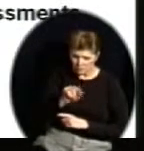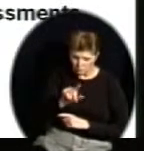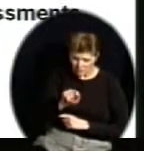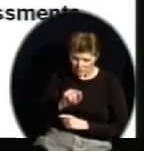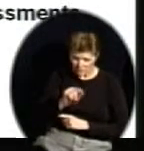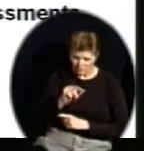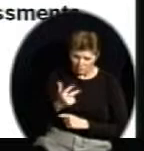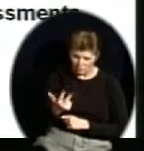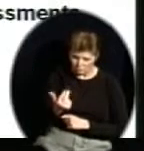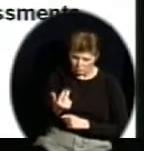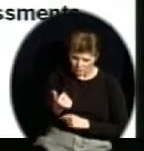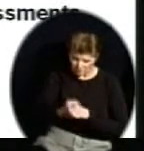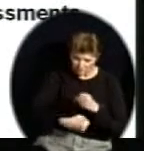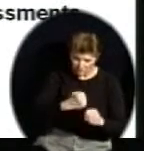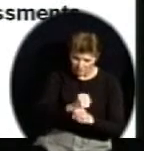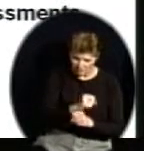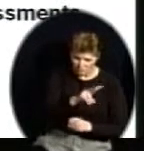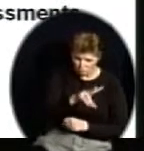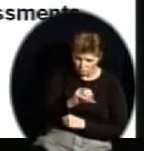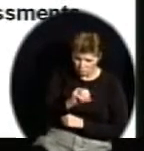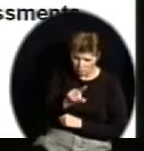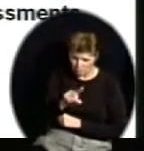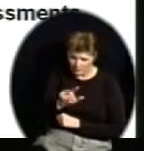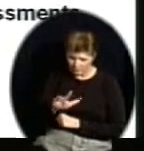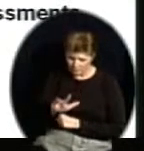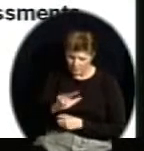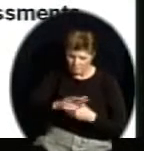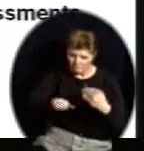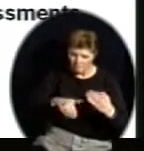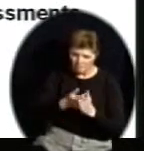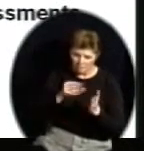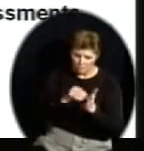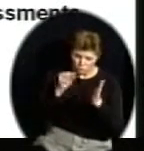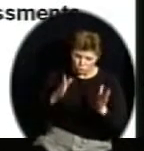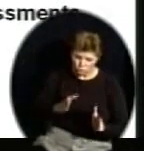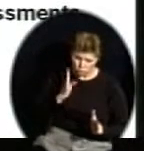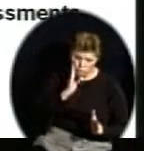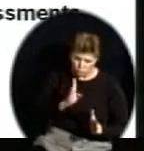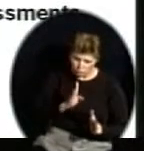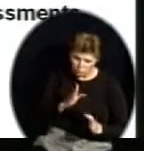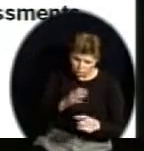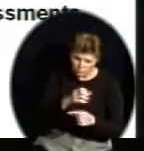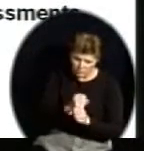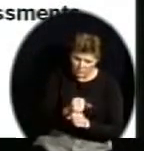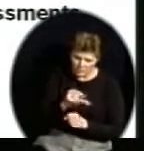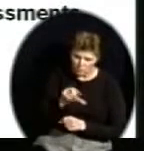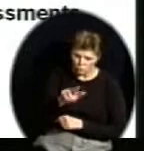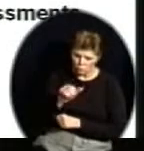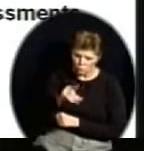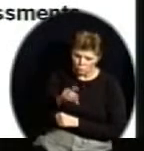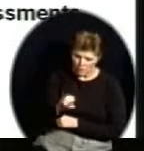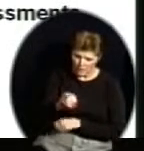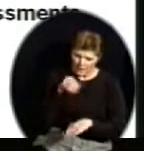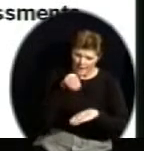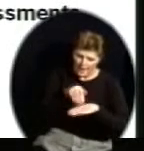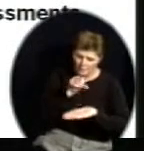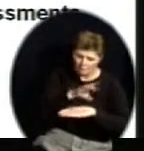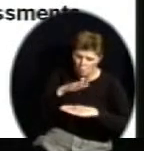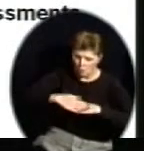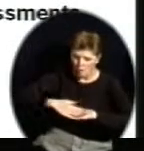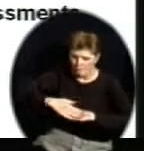in the United States would be scoring proficient or above. We also have to remind ourselves, because as we